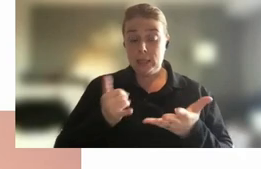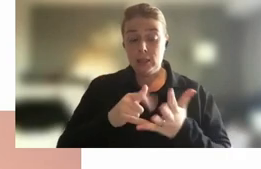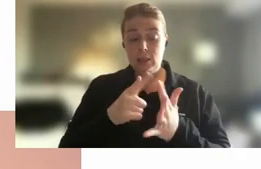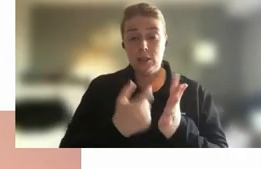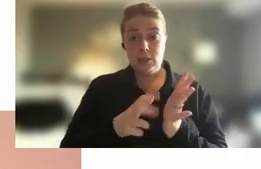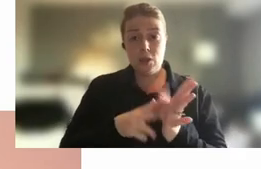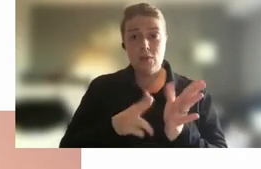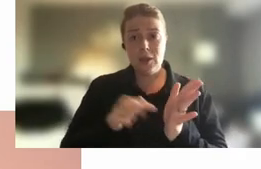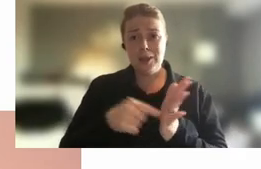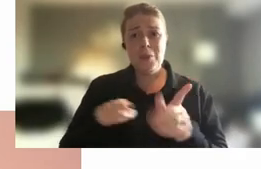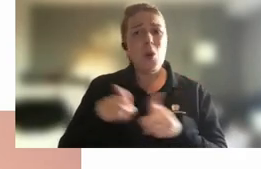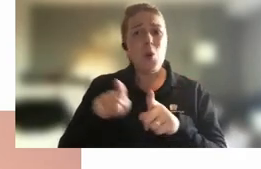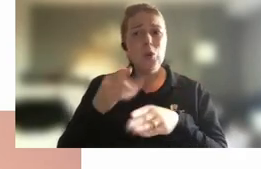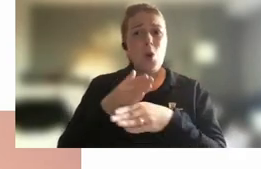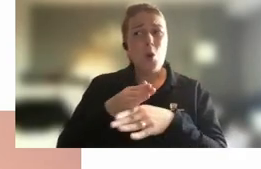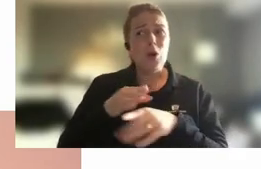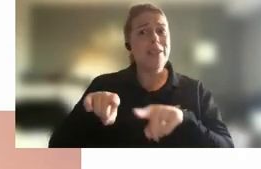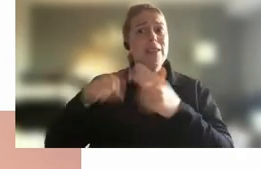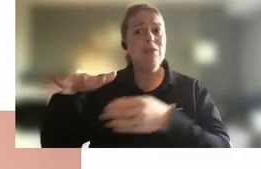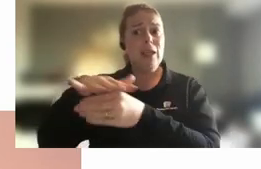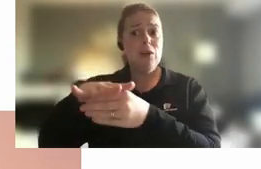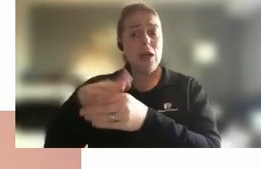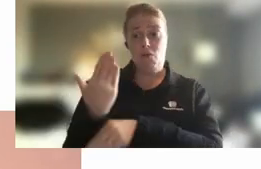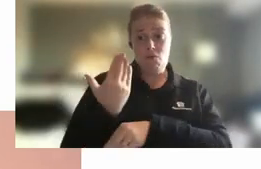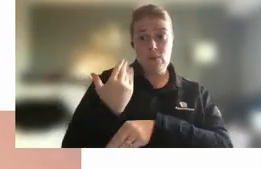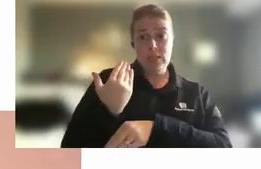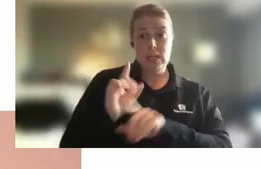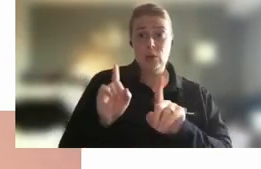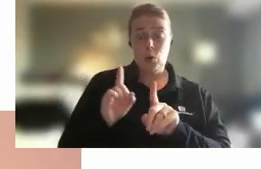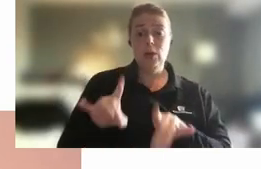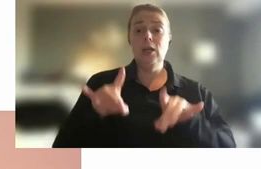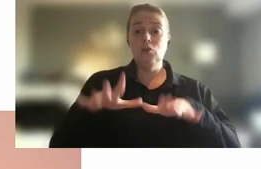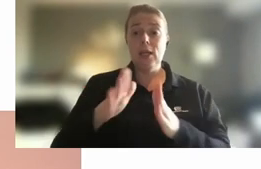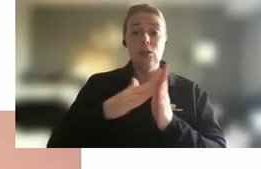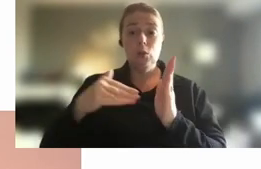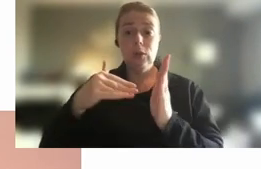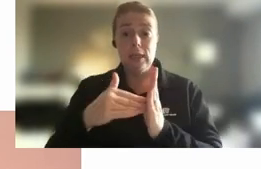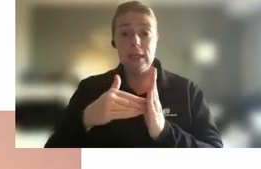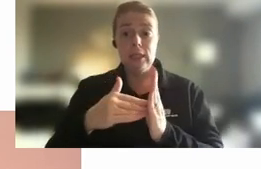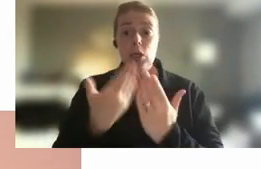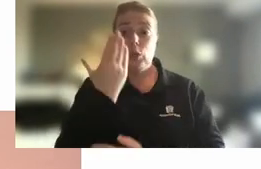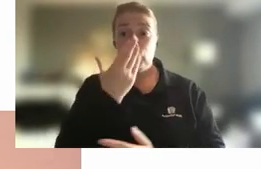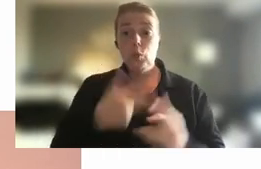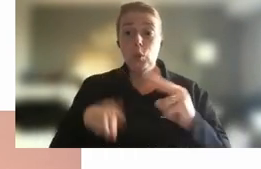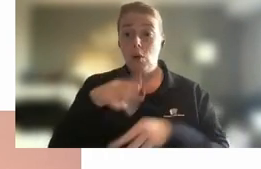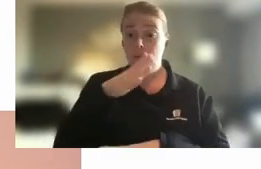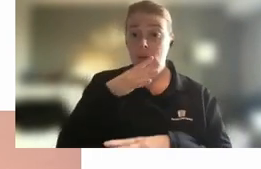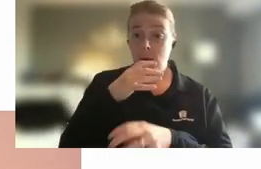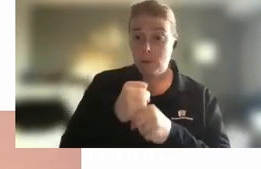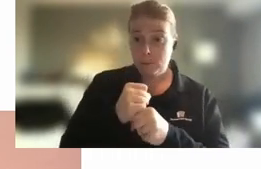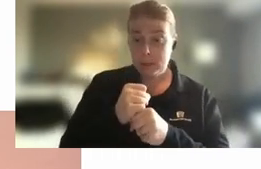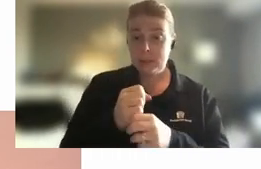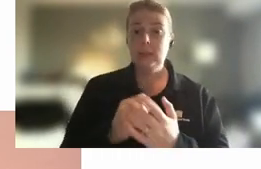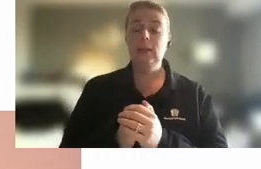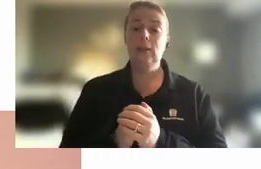the public service most recently at the Australia at the Australian New Zealand School of Government but a little while ago now